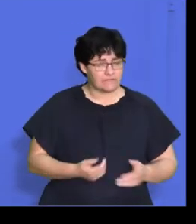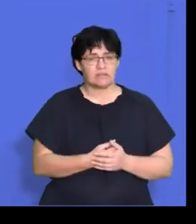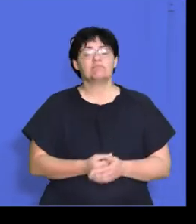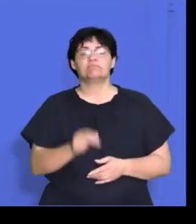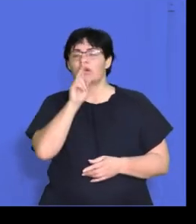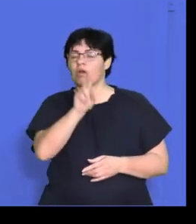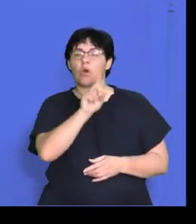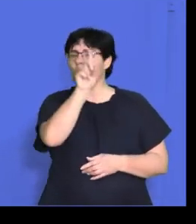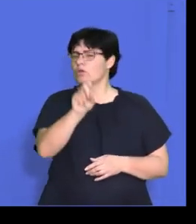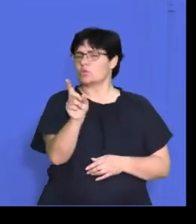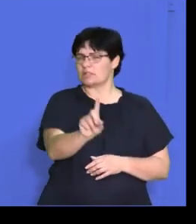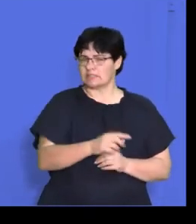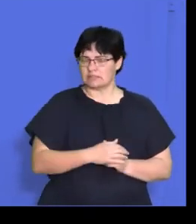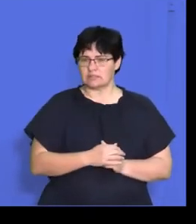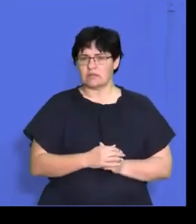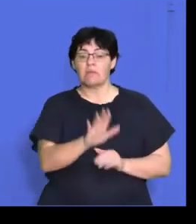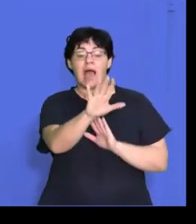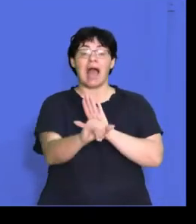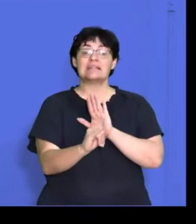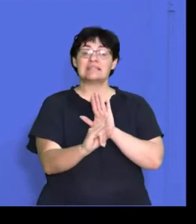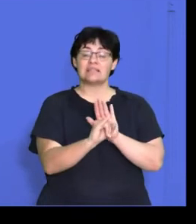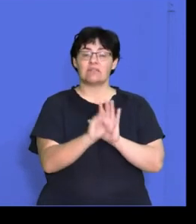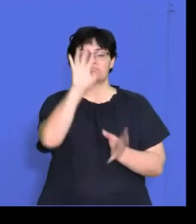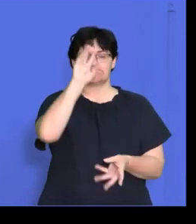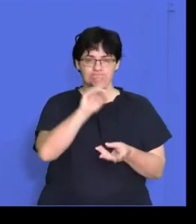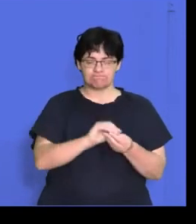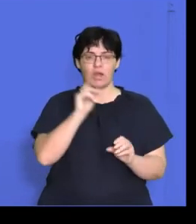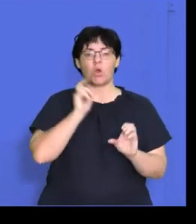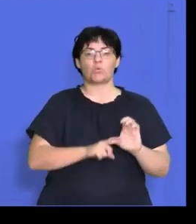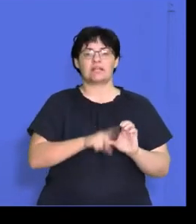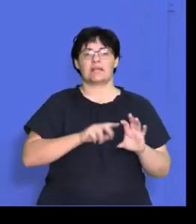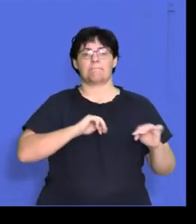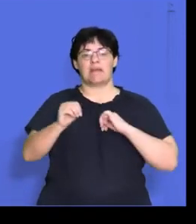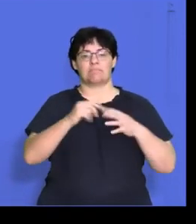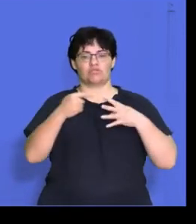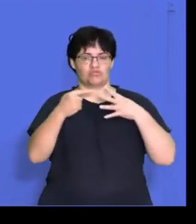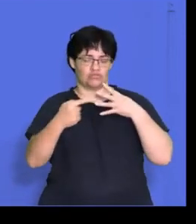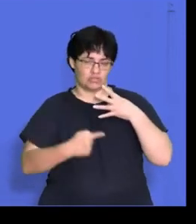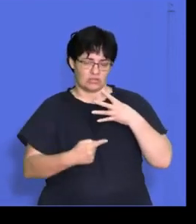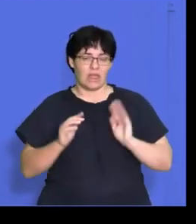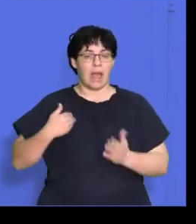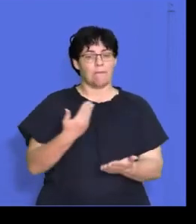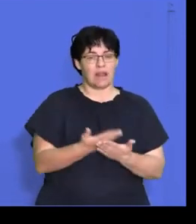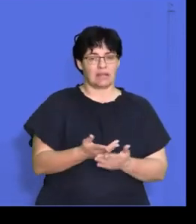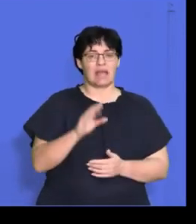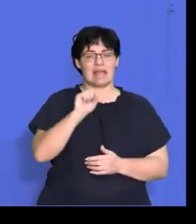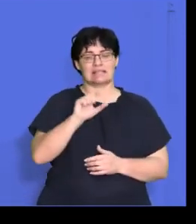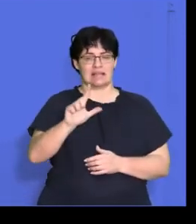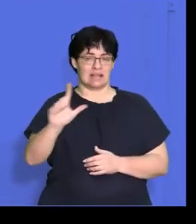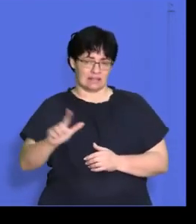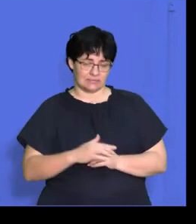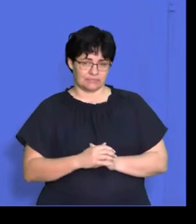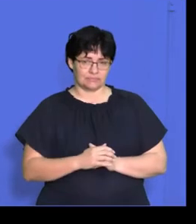we look at what is the question I'm asking from this. Identify the total quality management elements applied by SLL.